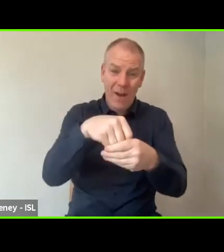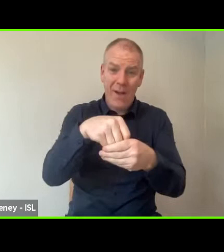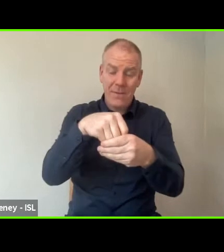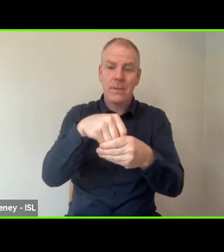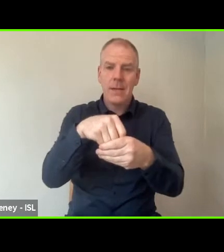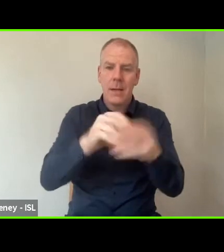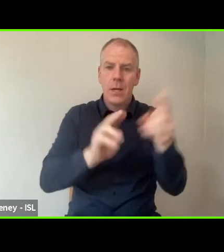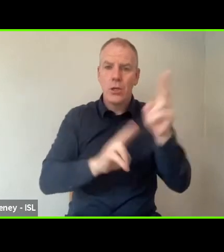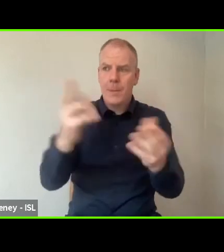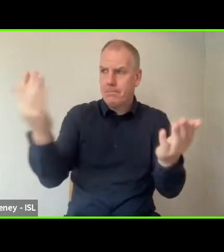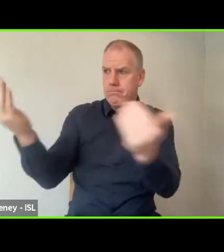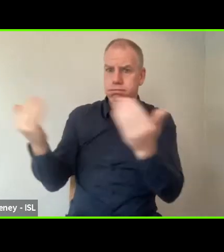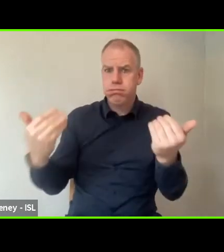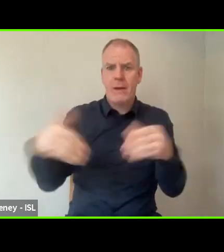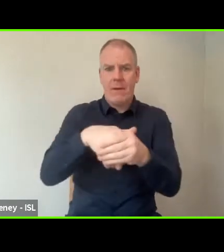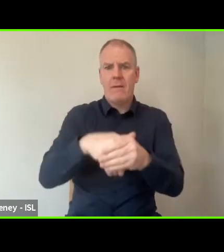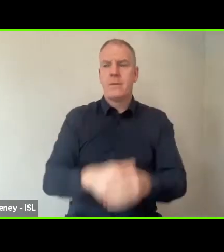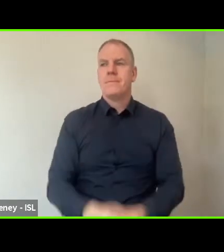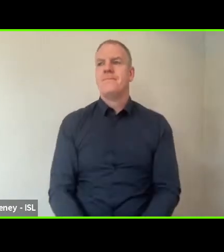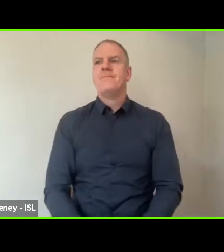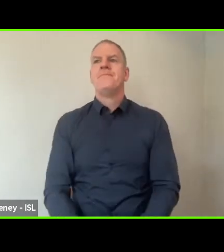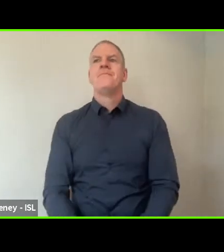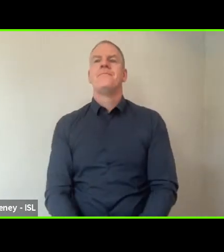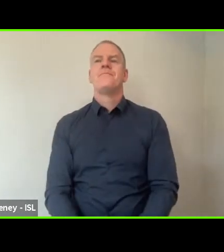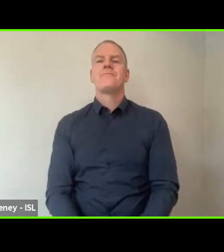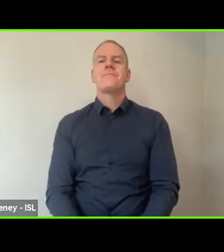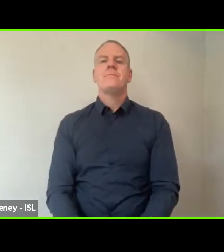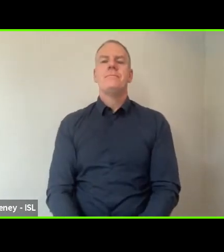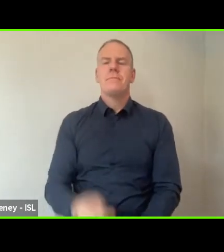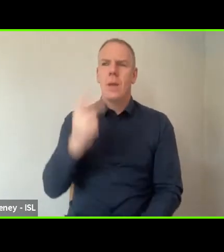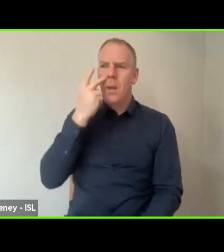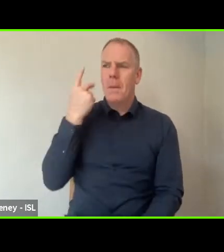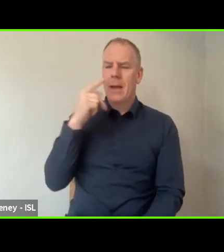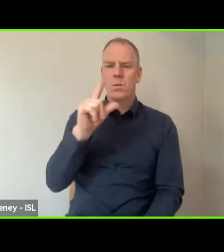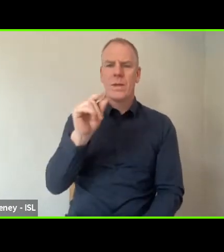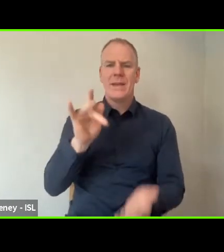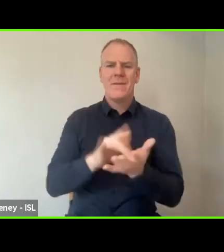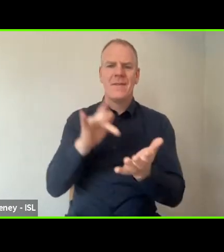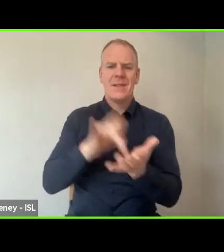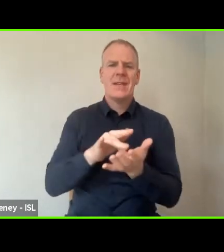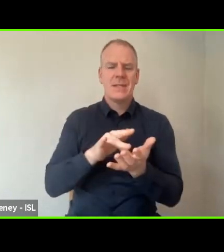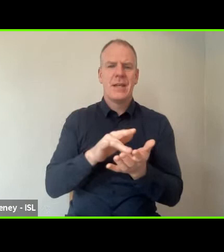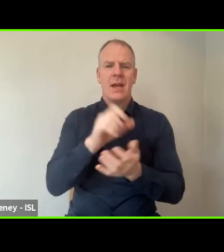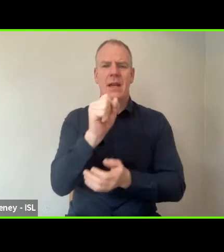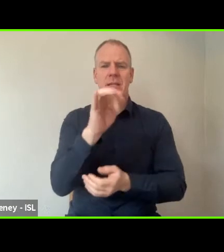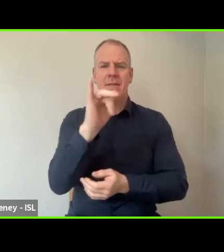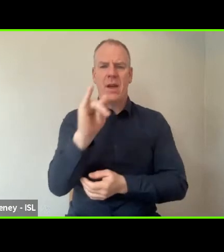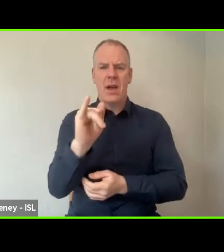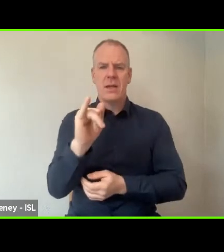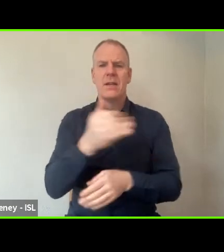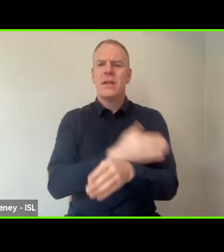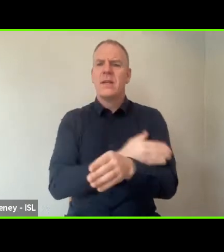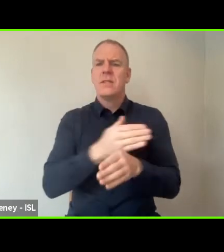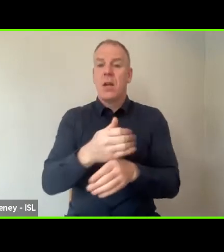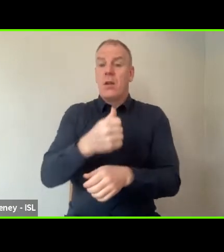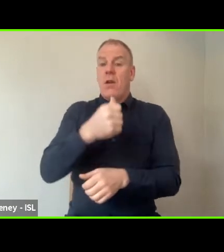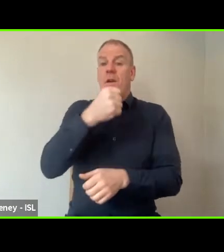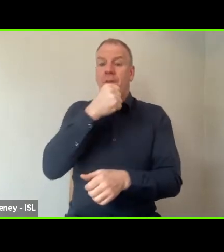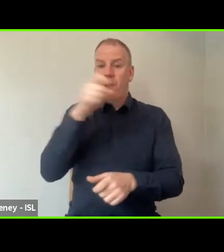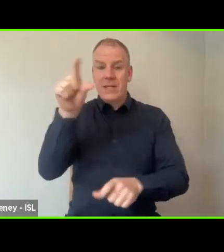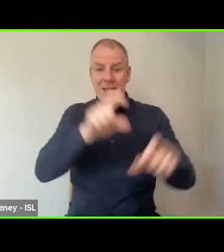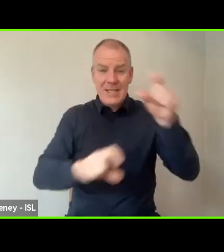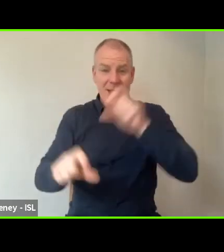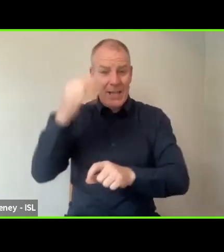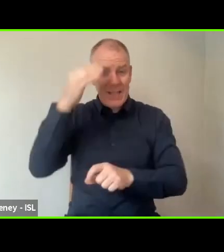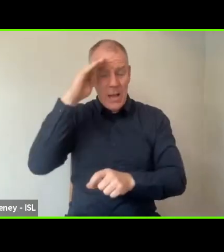should be allowed to participate. Back in 2015, SFI commissioned the first SFI Science in